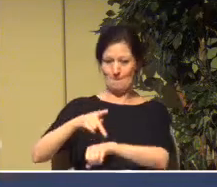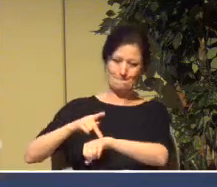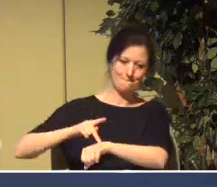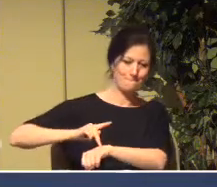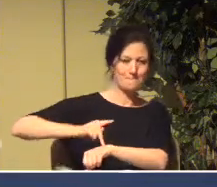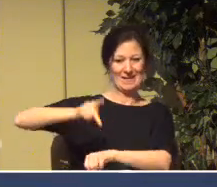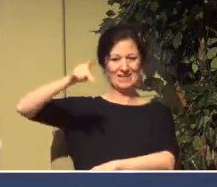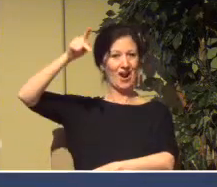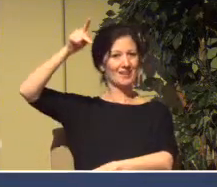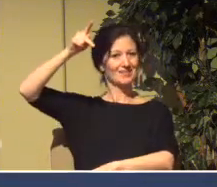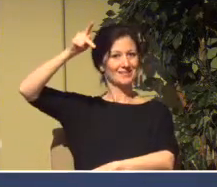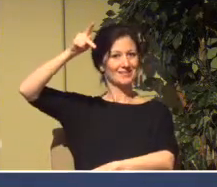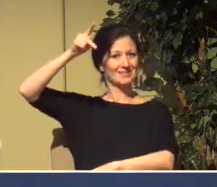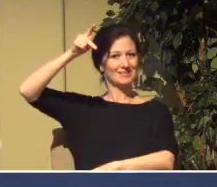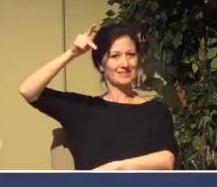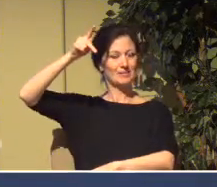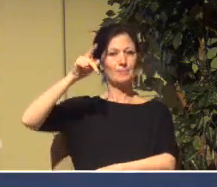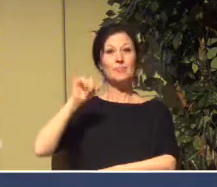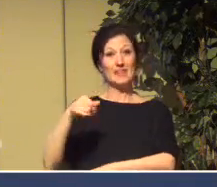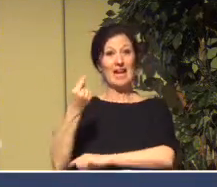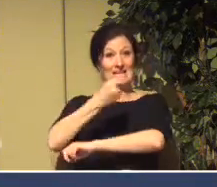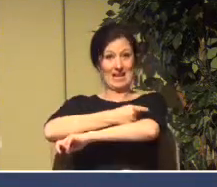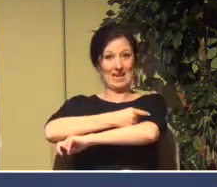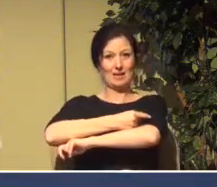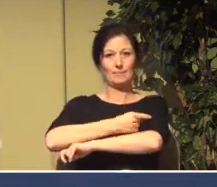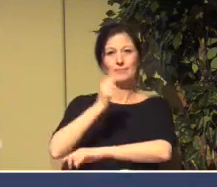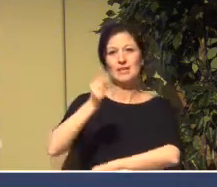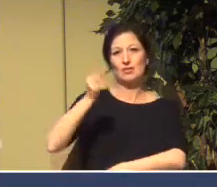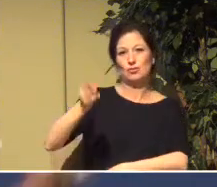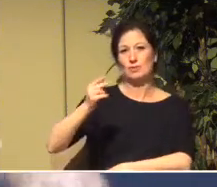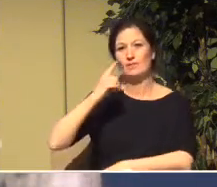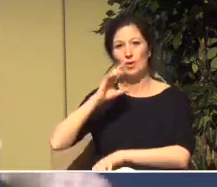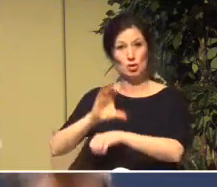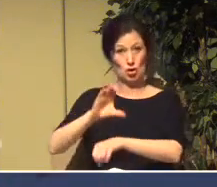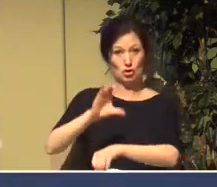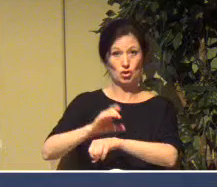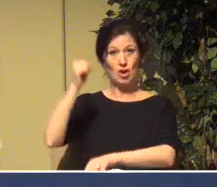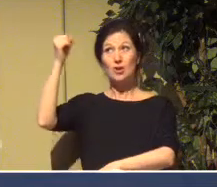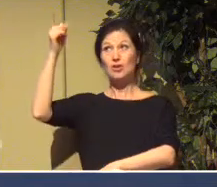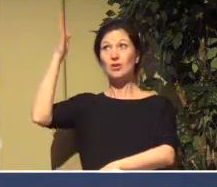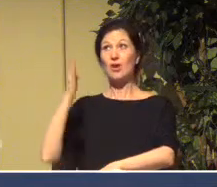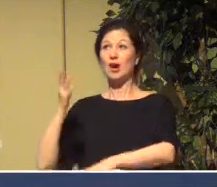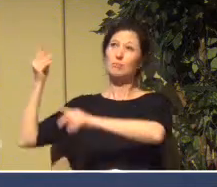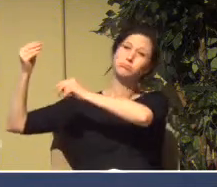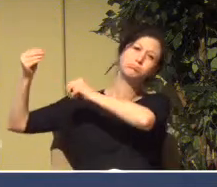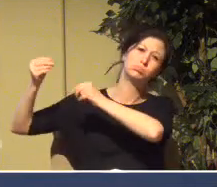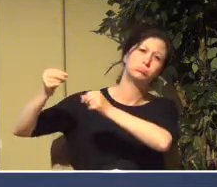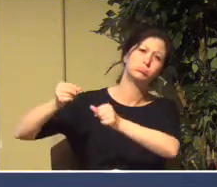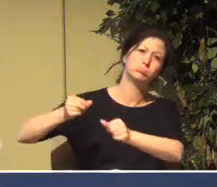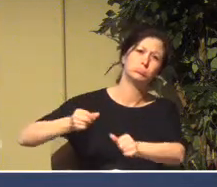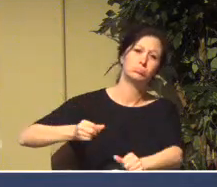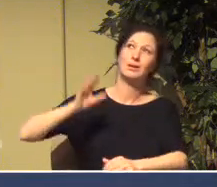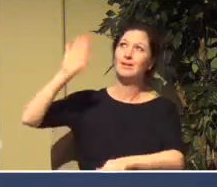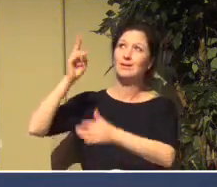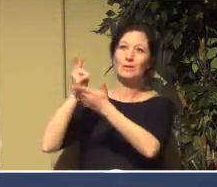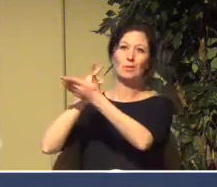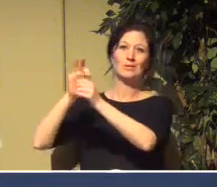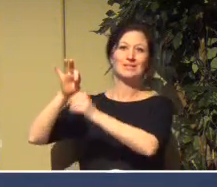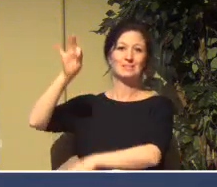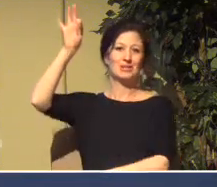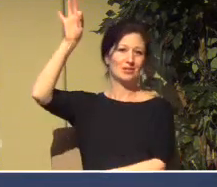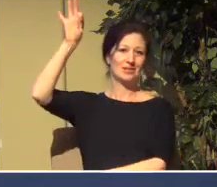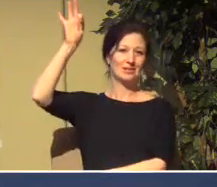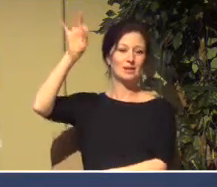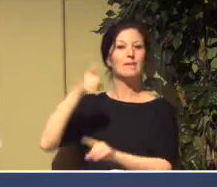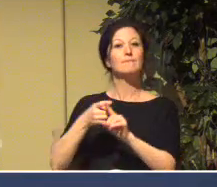Pentecost is the day in the history of the church when God poured out the Holy Spirit, as you read about it in the book of Acts.